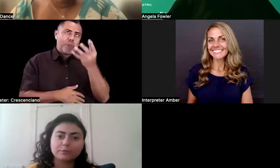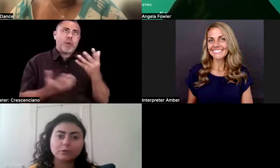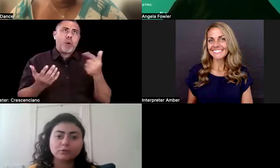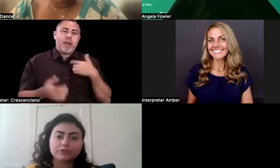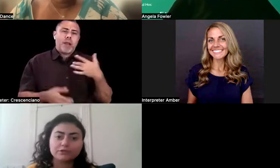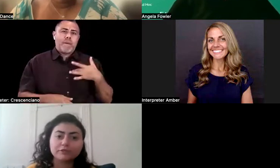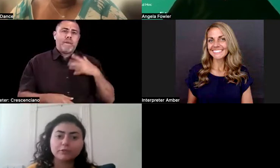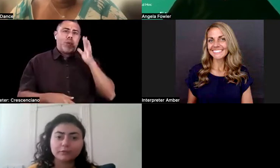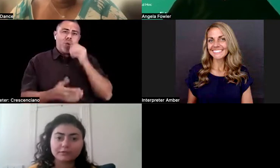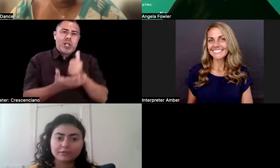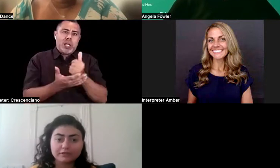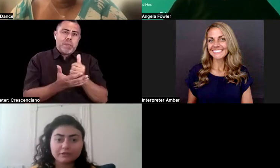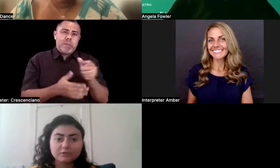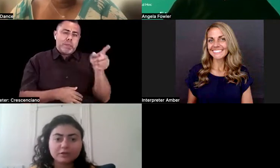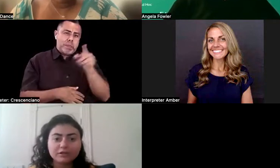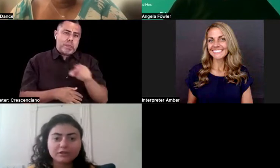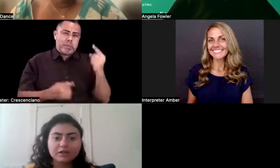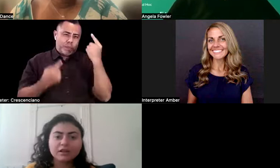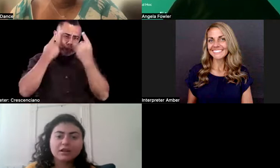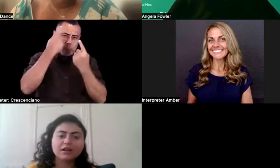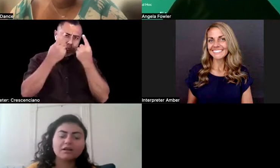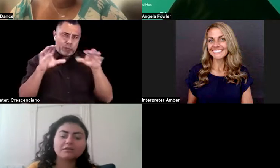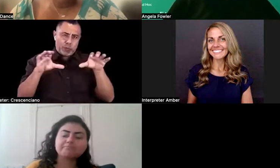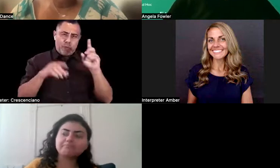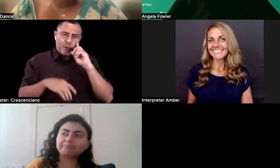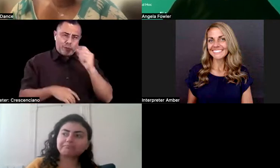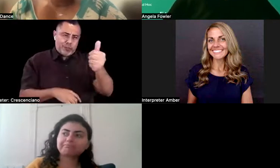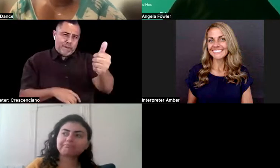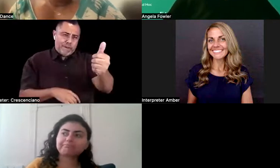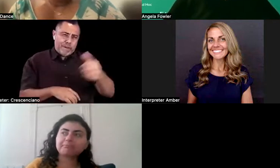people to consider for themselves as well. Um,